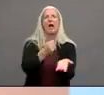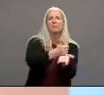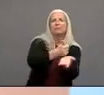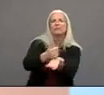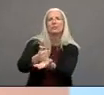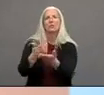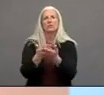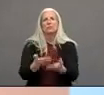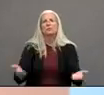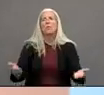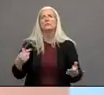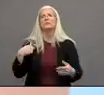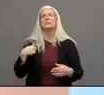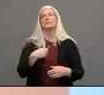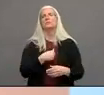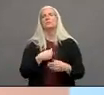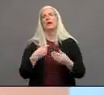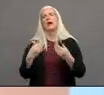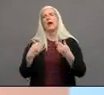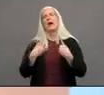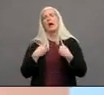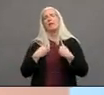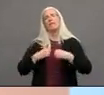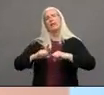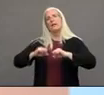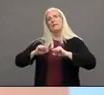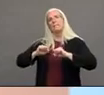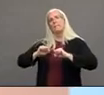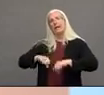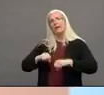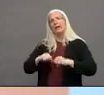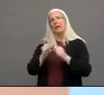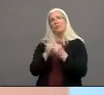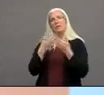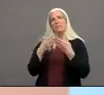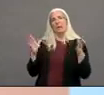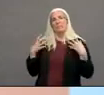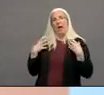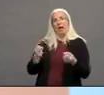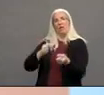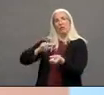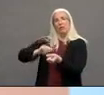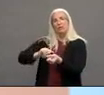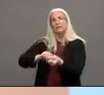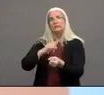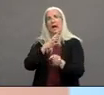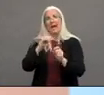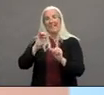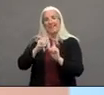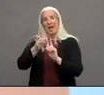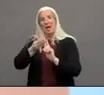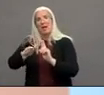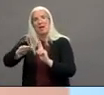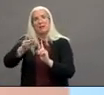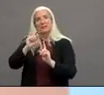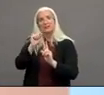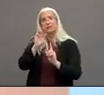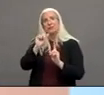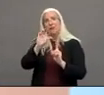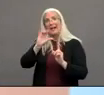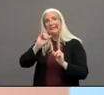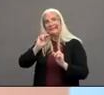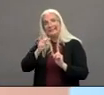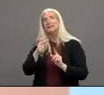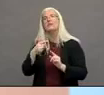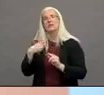currently we have the capacity within our public health nurses and our contact tracing team to respond to the cases at the rate that they are